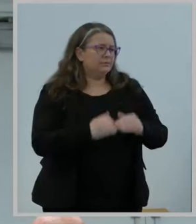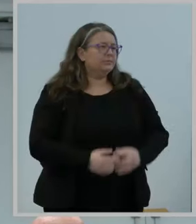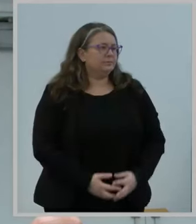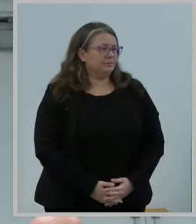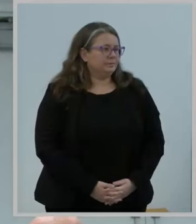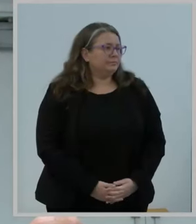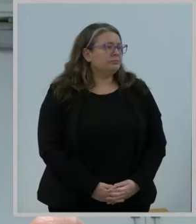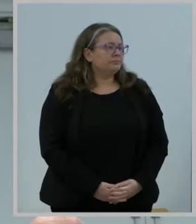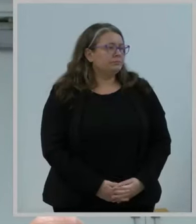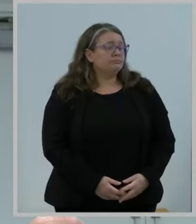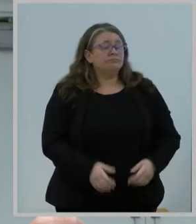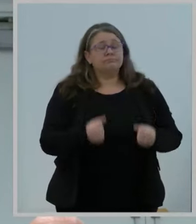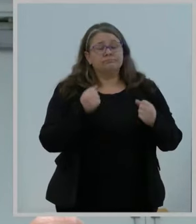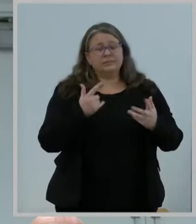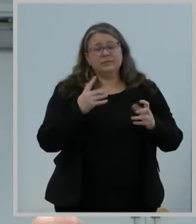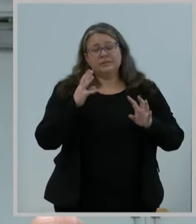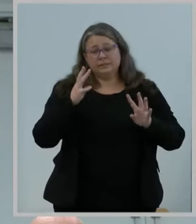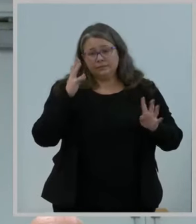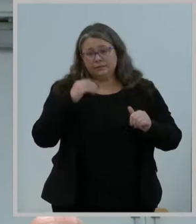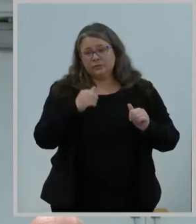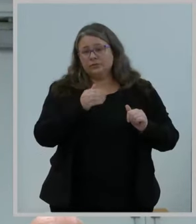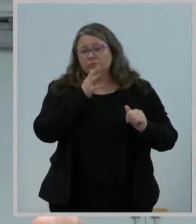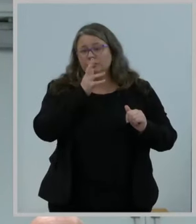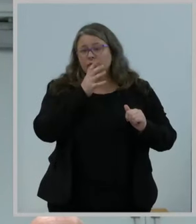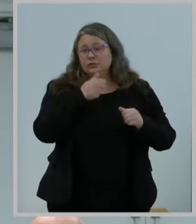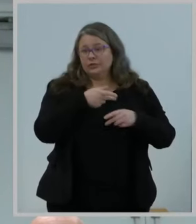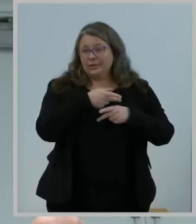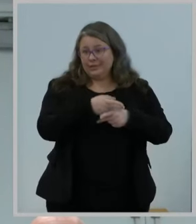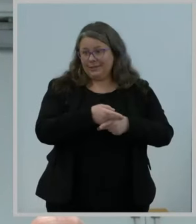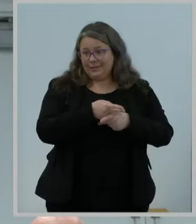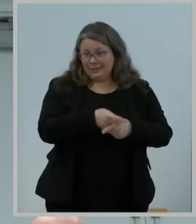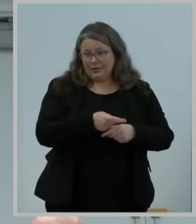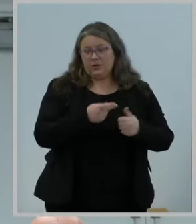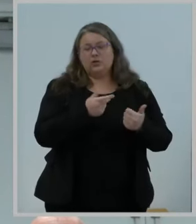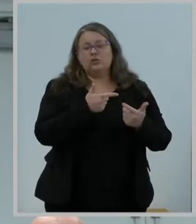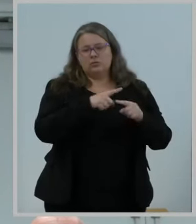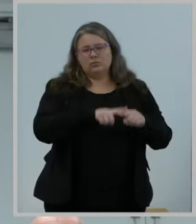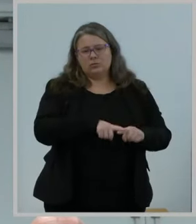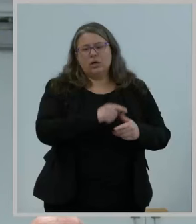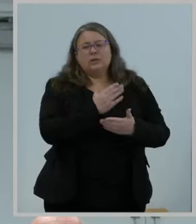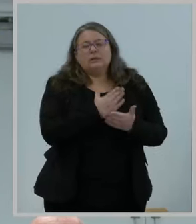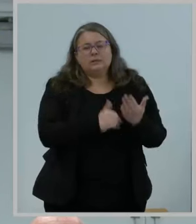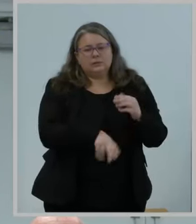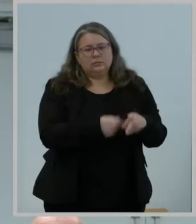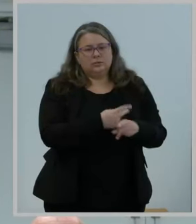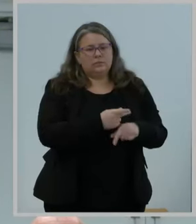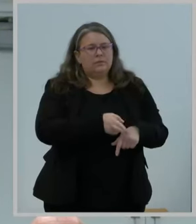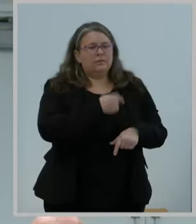in maternity care rely on access to some form of high-speed internet connection.